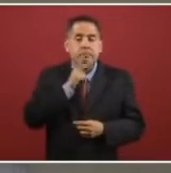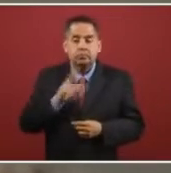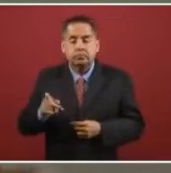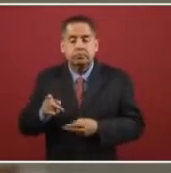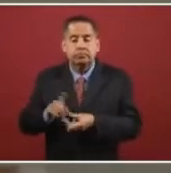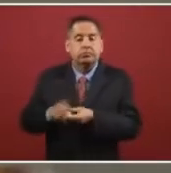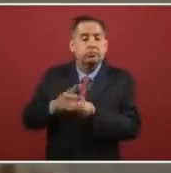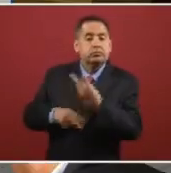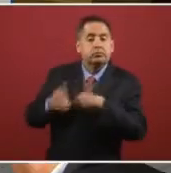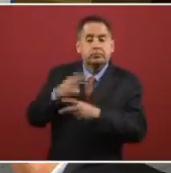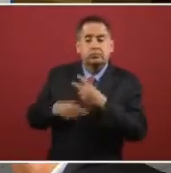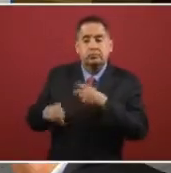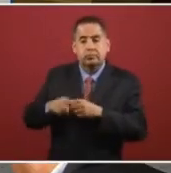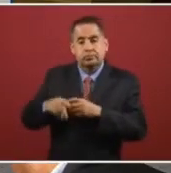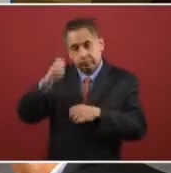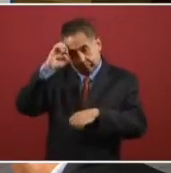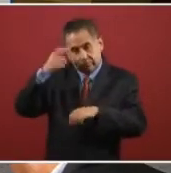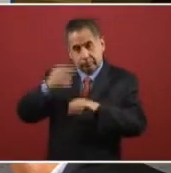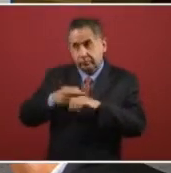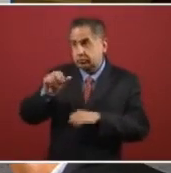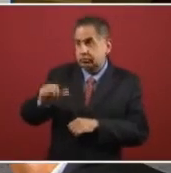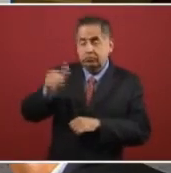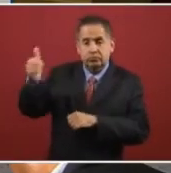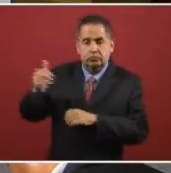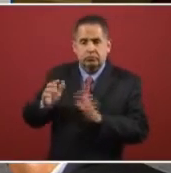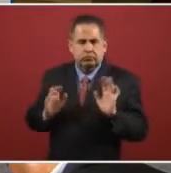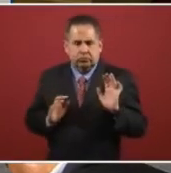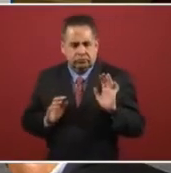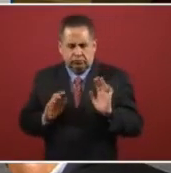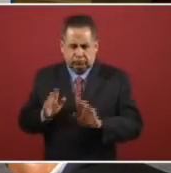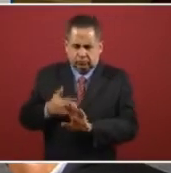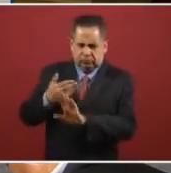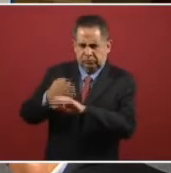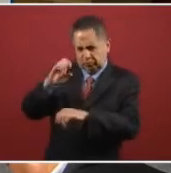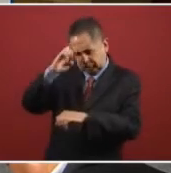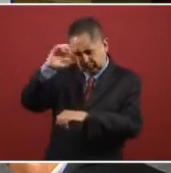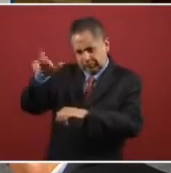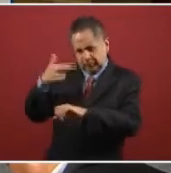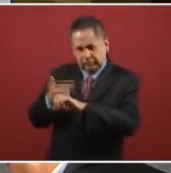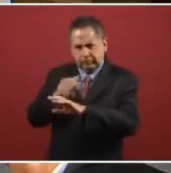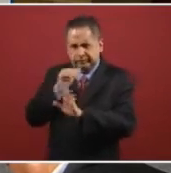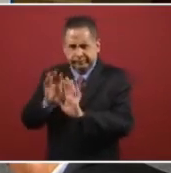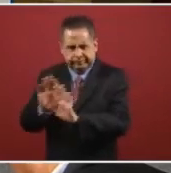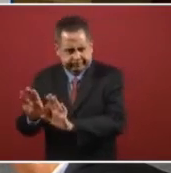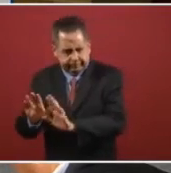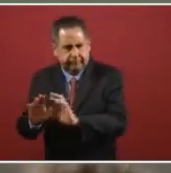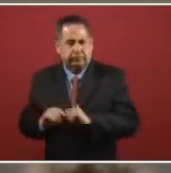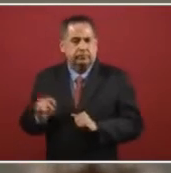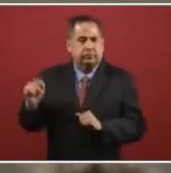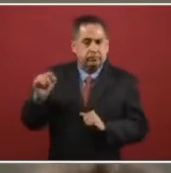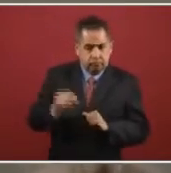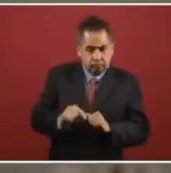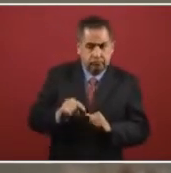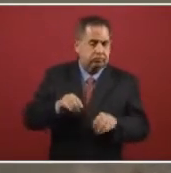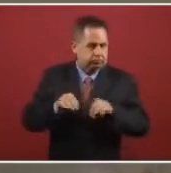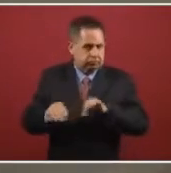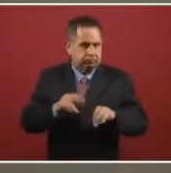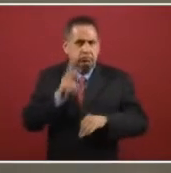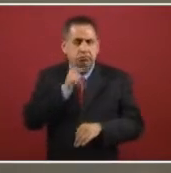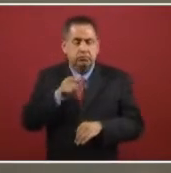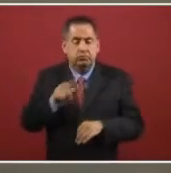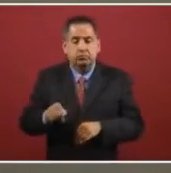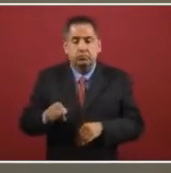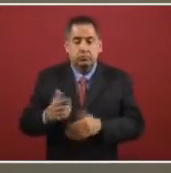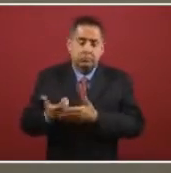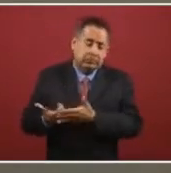personnel is from foreign people. But these persons